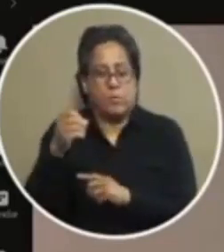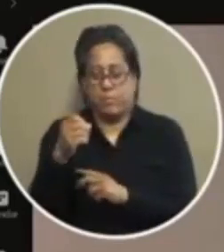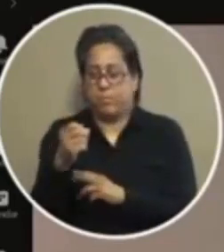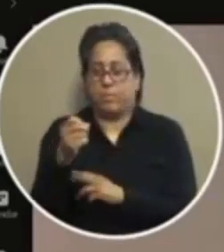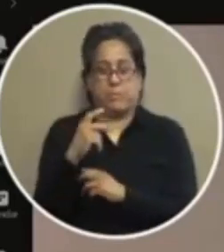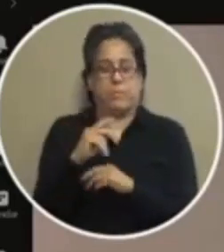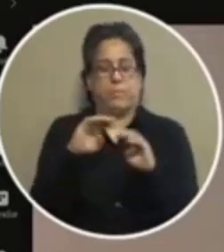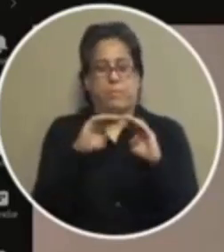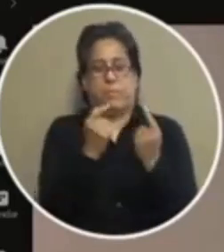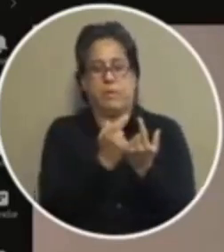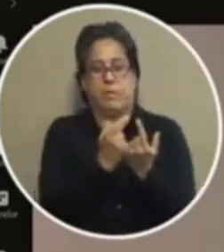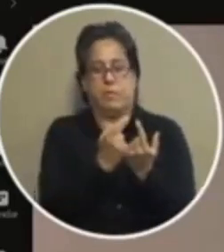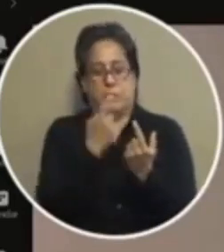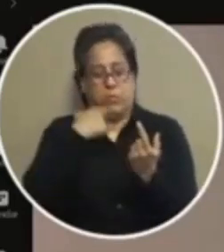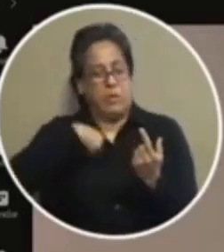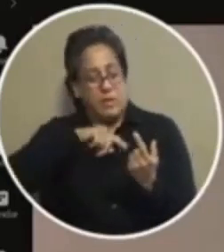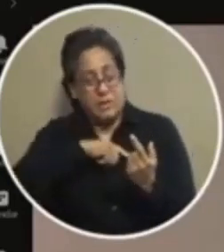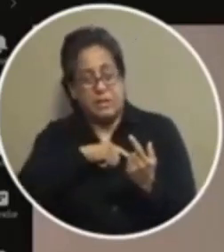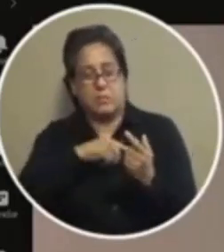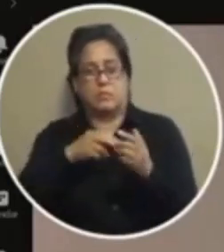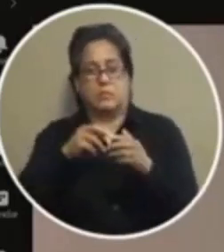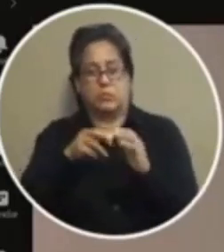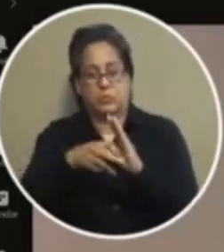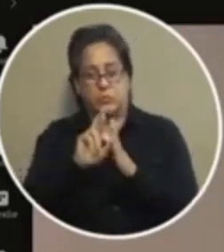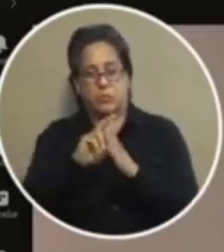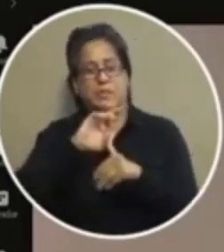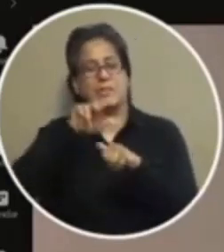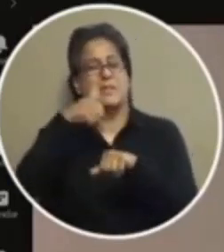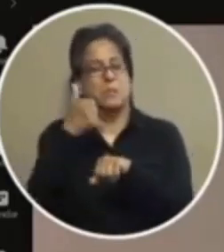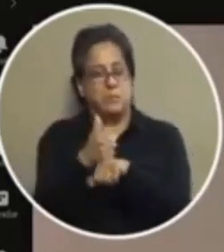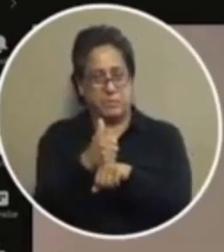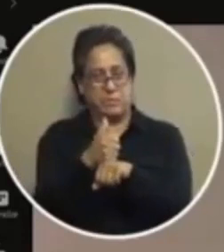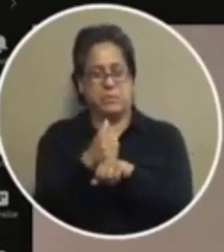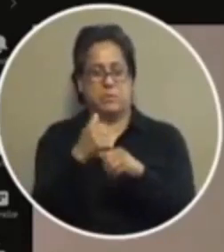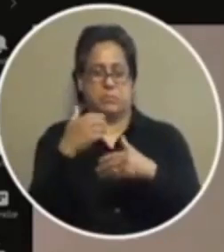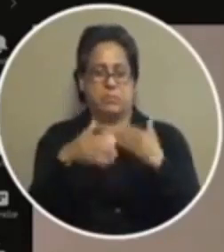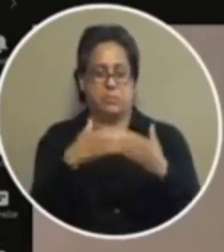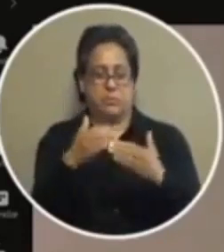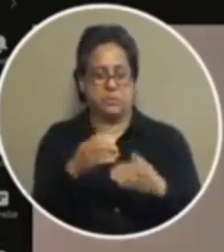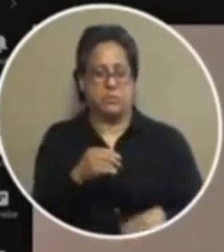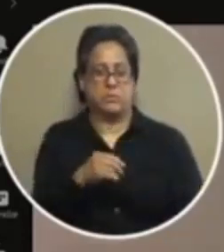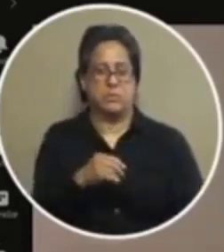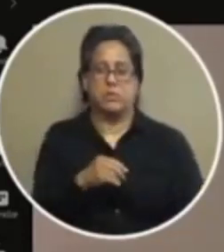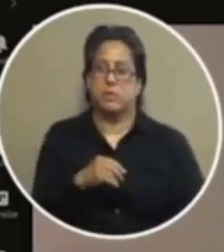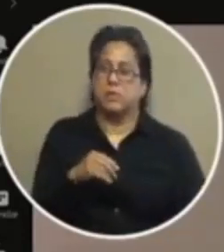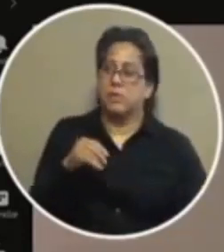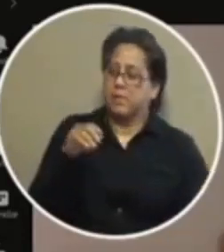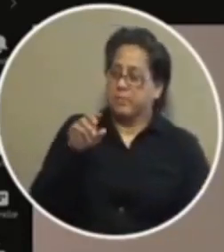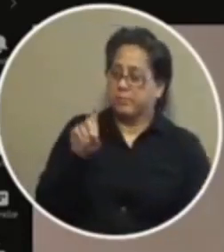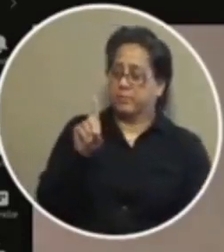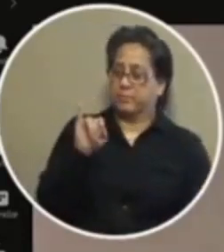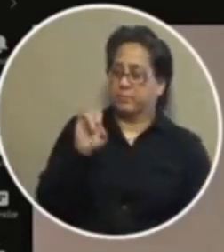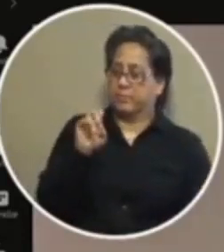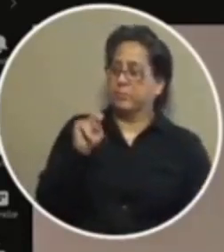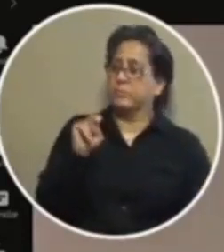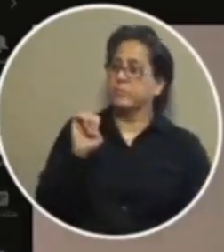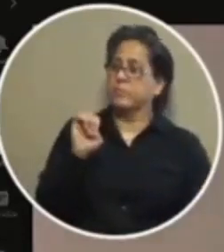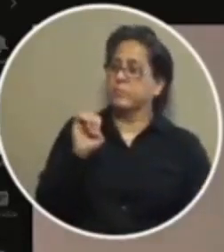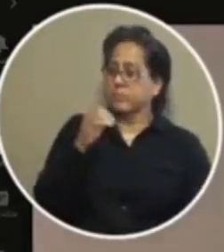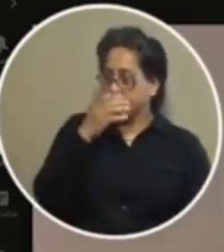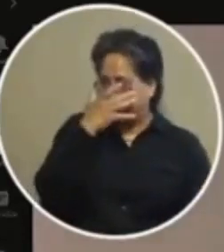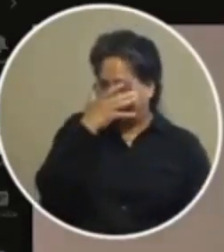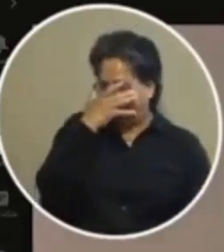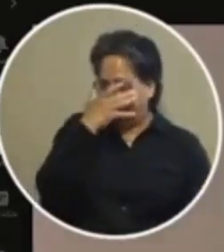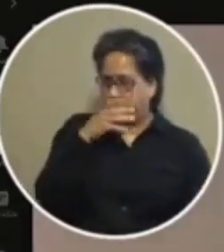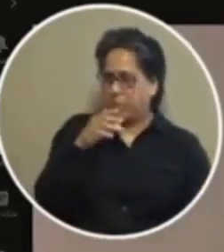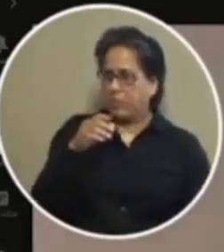council for us to review the implementation process mr gonzalez this is dion um my question excuse me dion